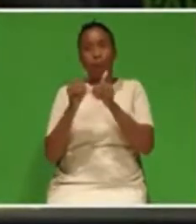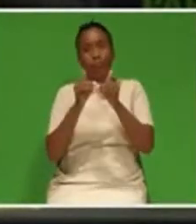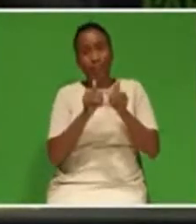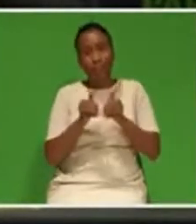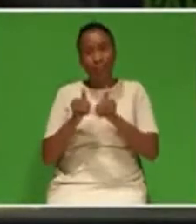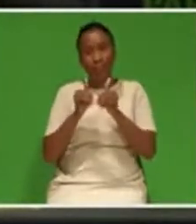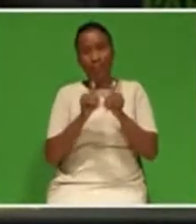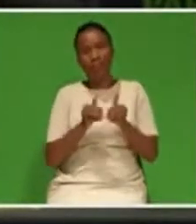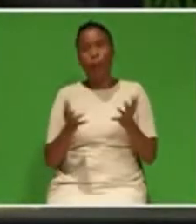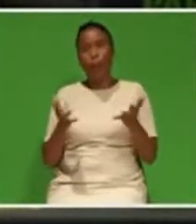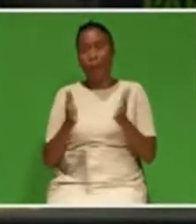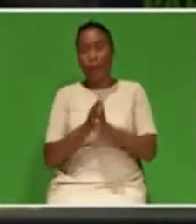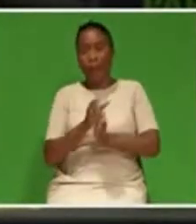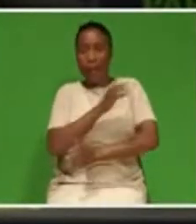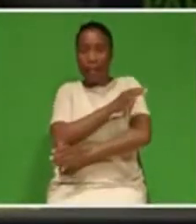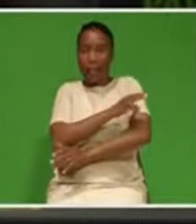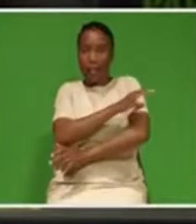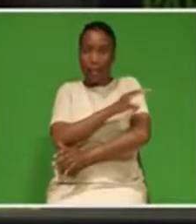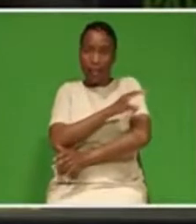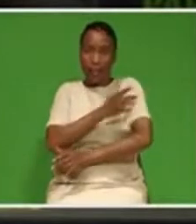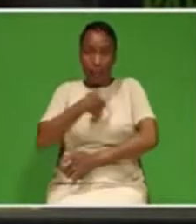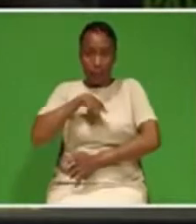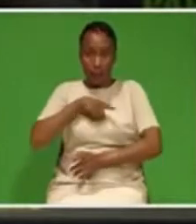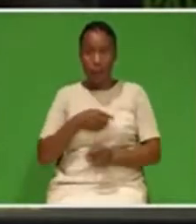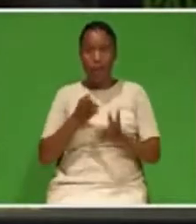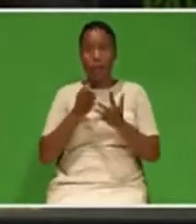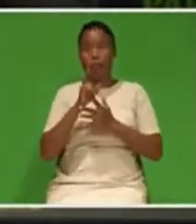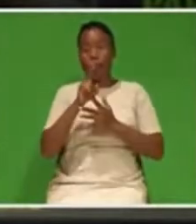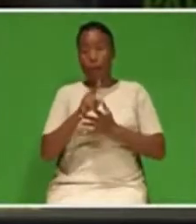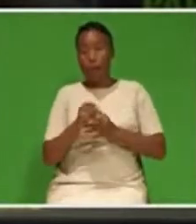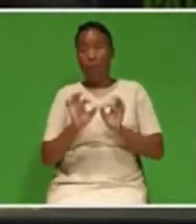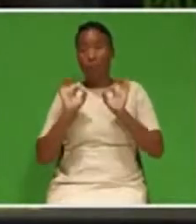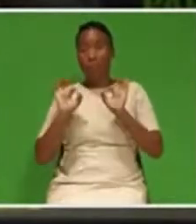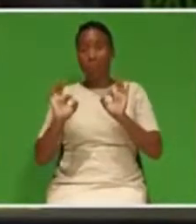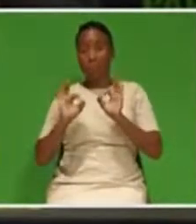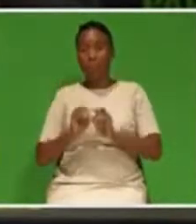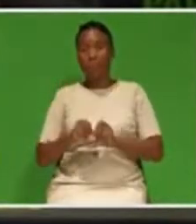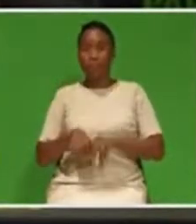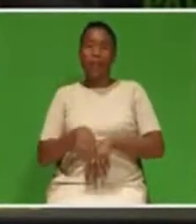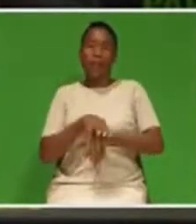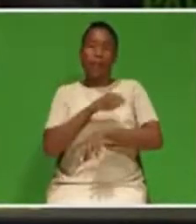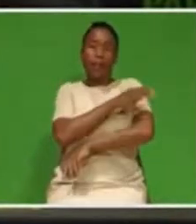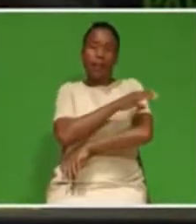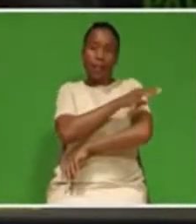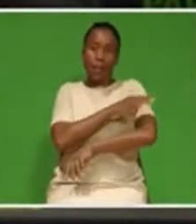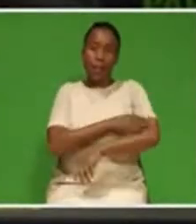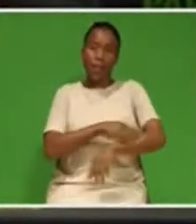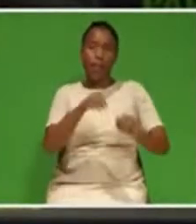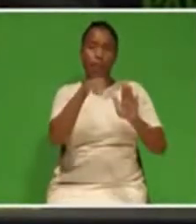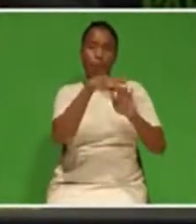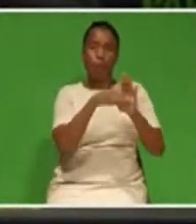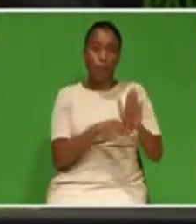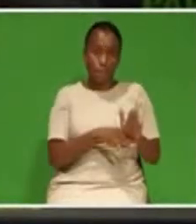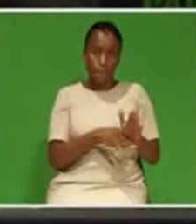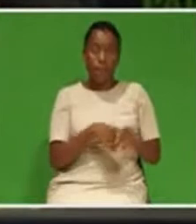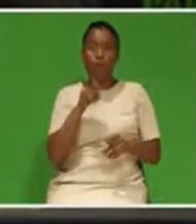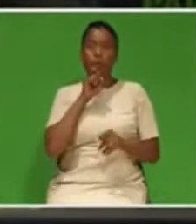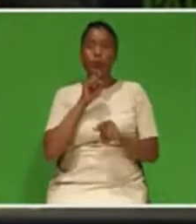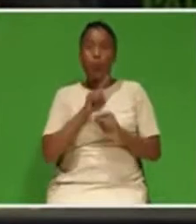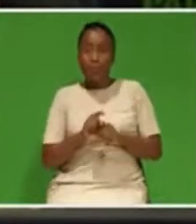through the ideal clinic program, using the capabilities of the